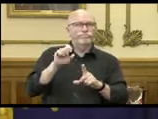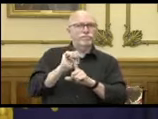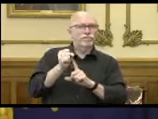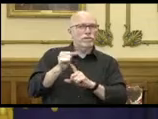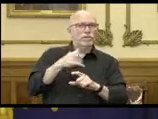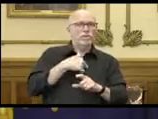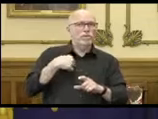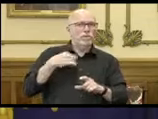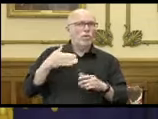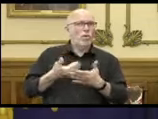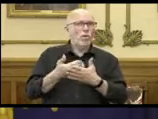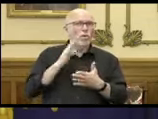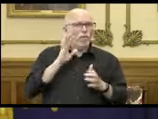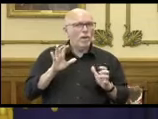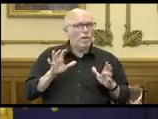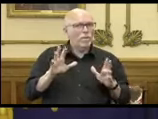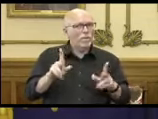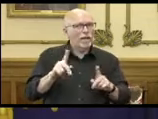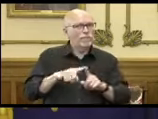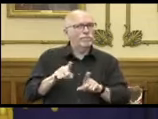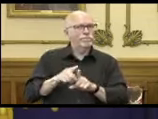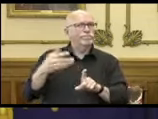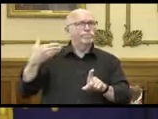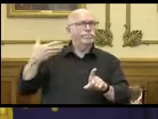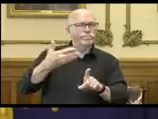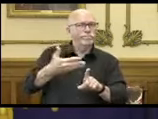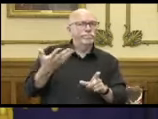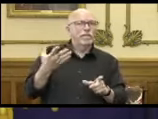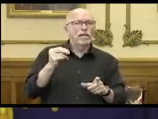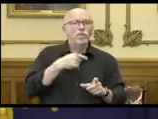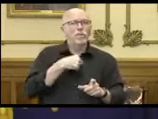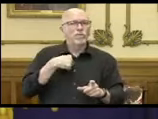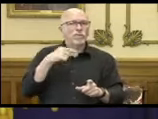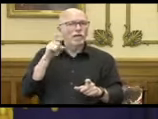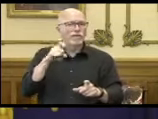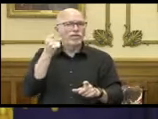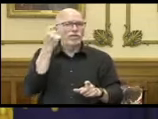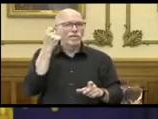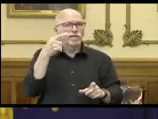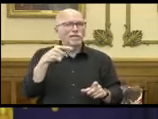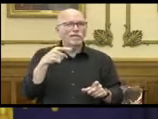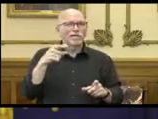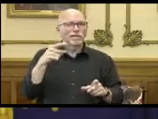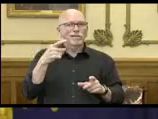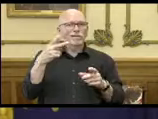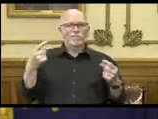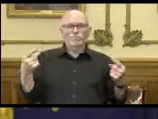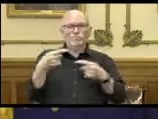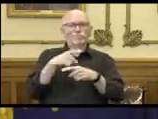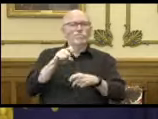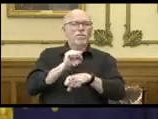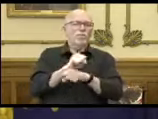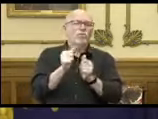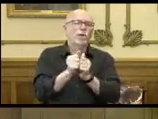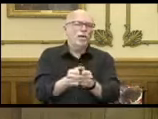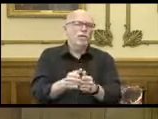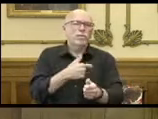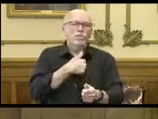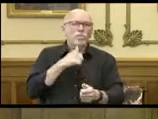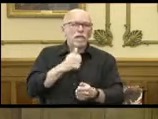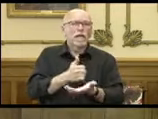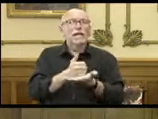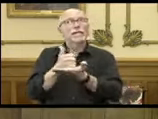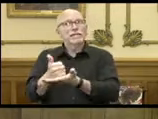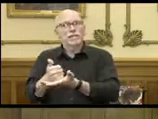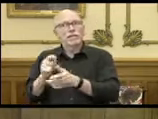all are going back and understanding that this is a two-way street. We've got to work together and we'll be able to assist on